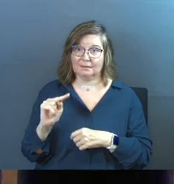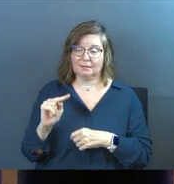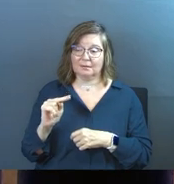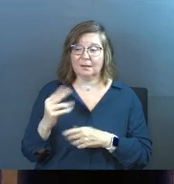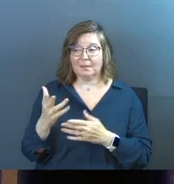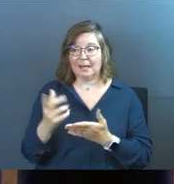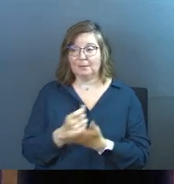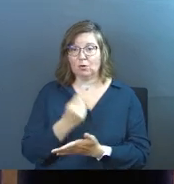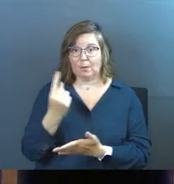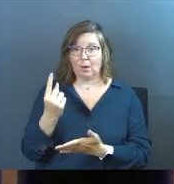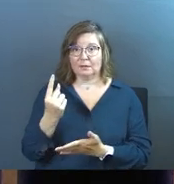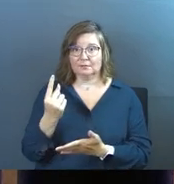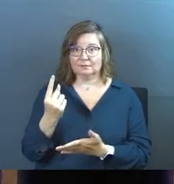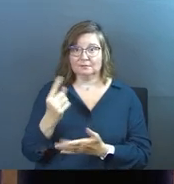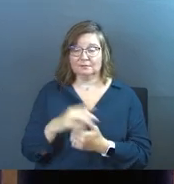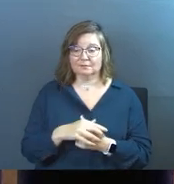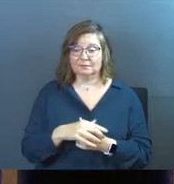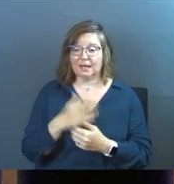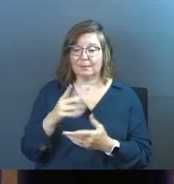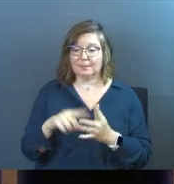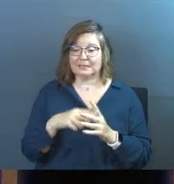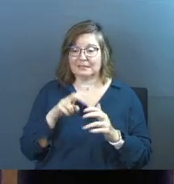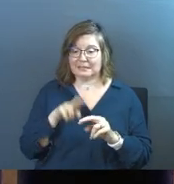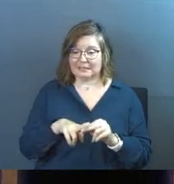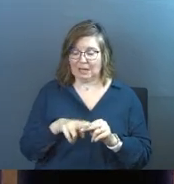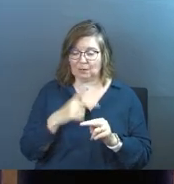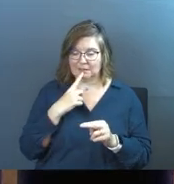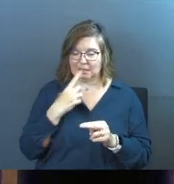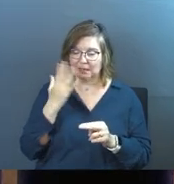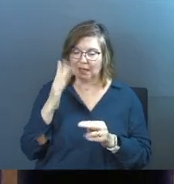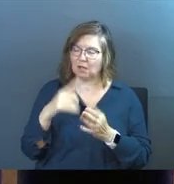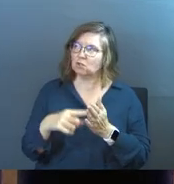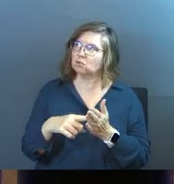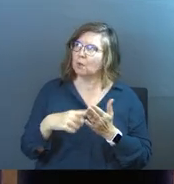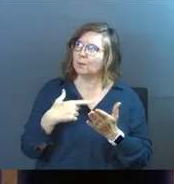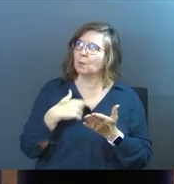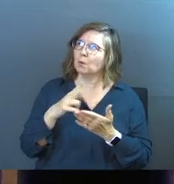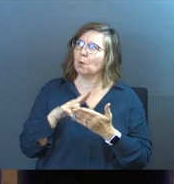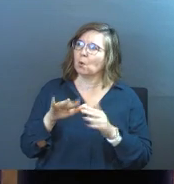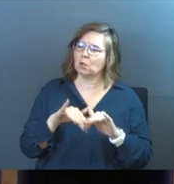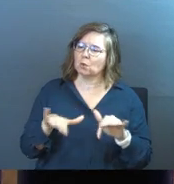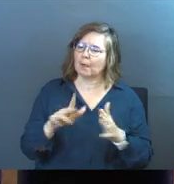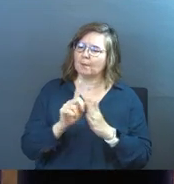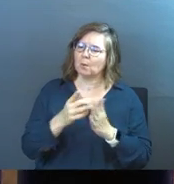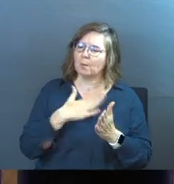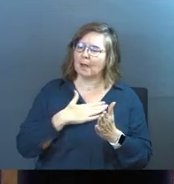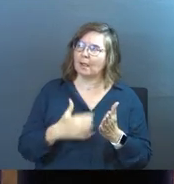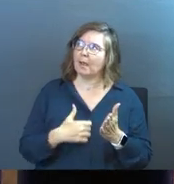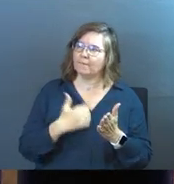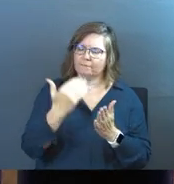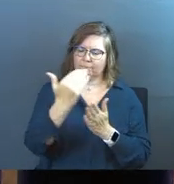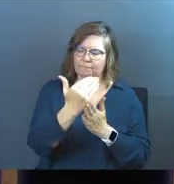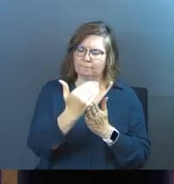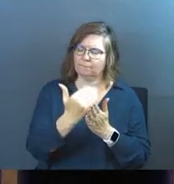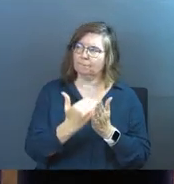maybe grab one and maybe sit down and say, God, would you show me what the holy ground moments are in my life?